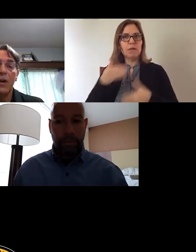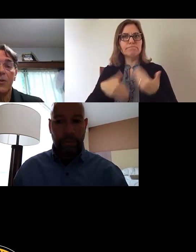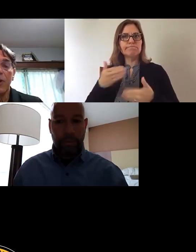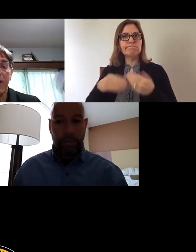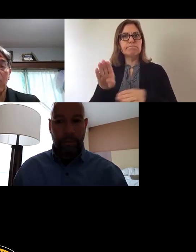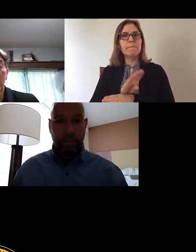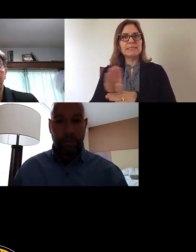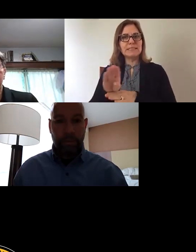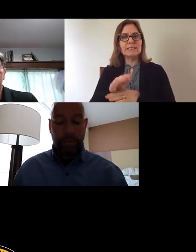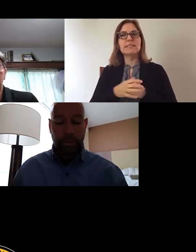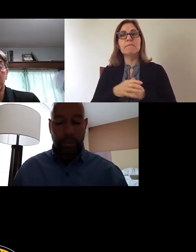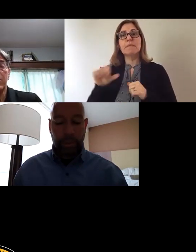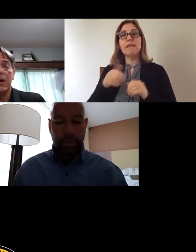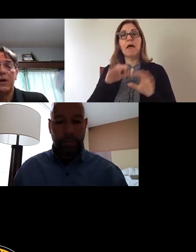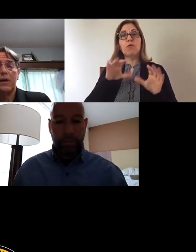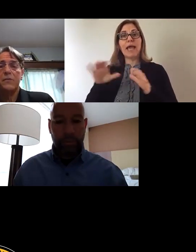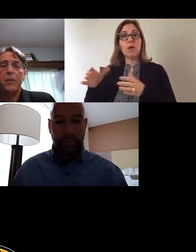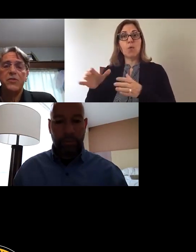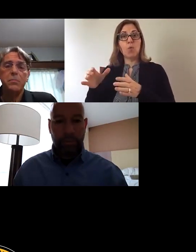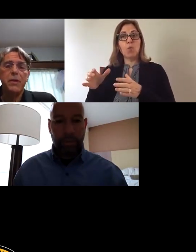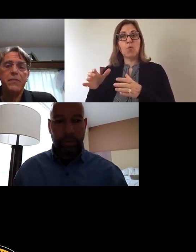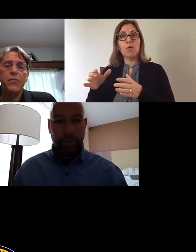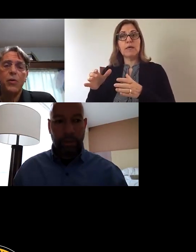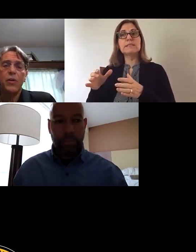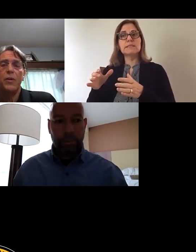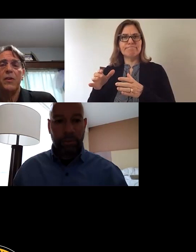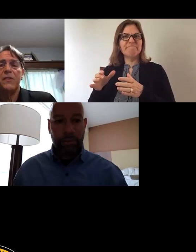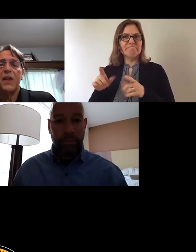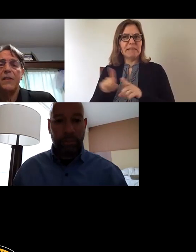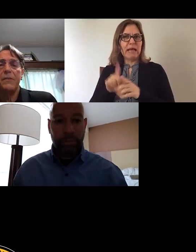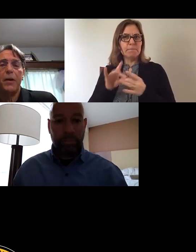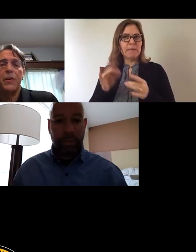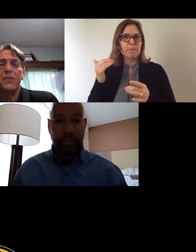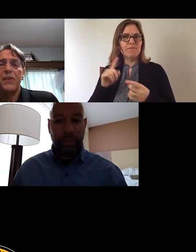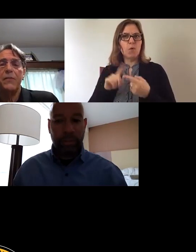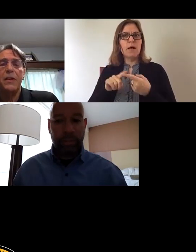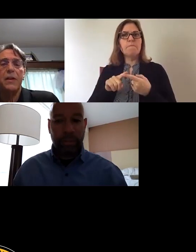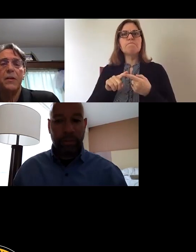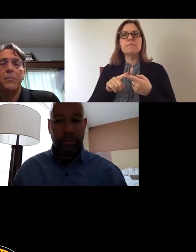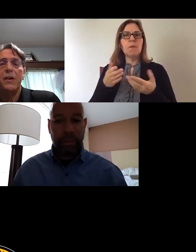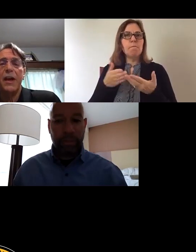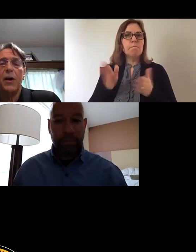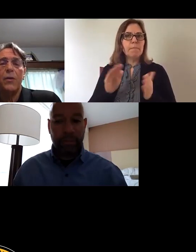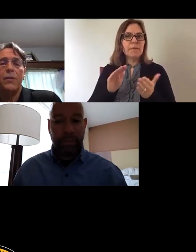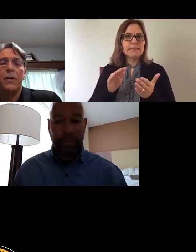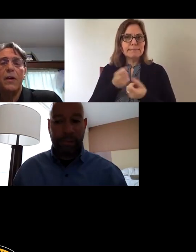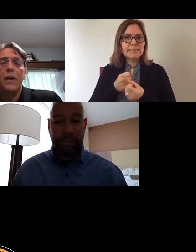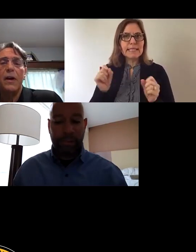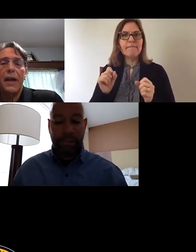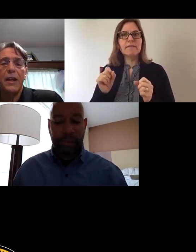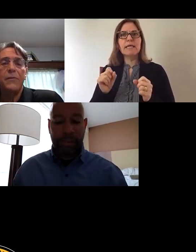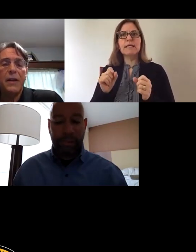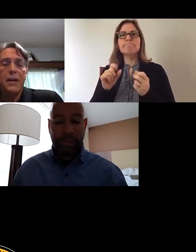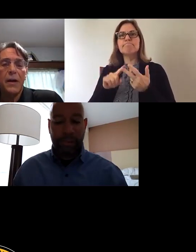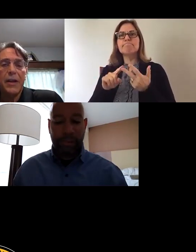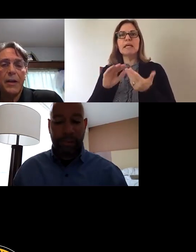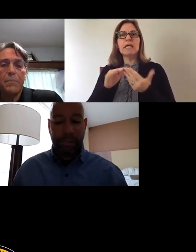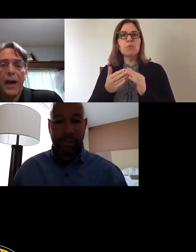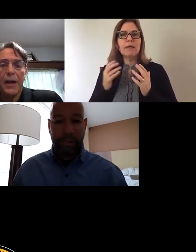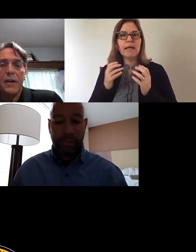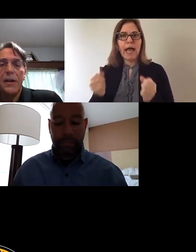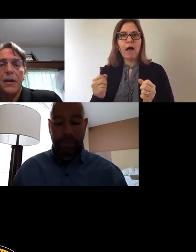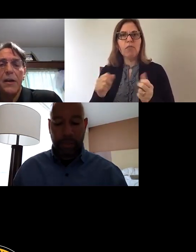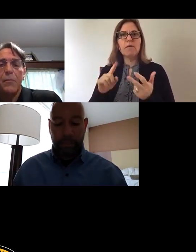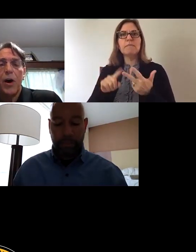The other categories include, uh, as mentioned before community safe, public safety, community health, negative economic